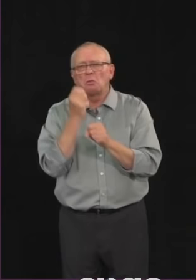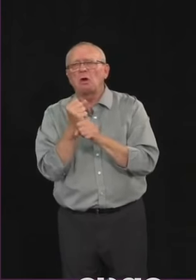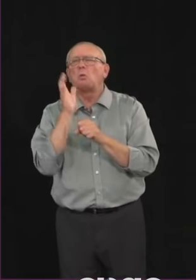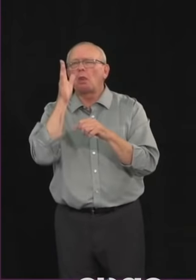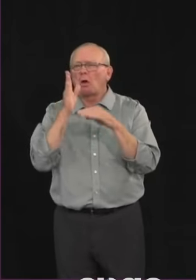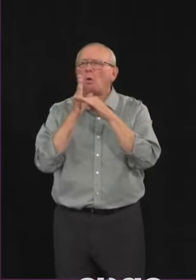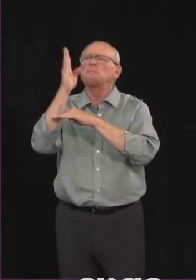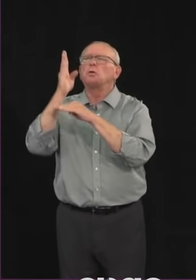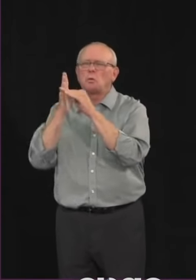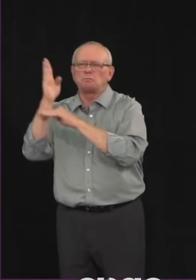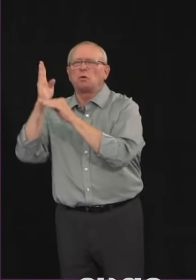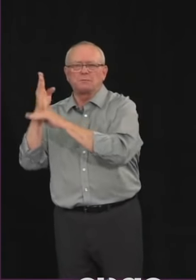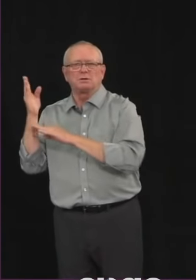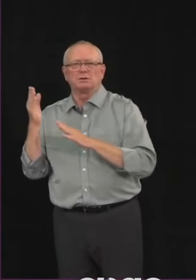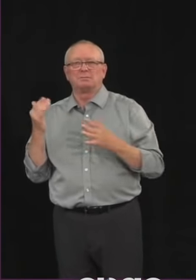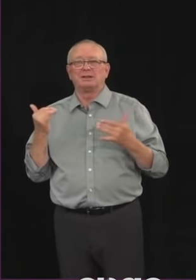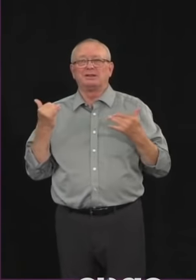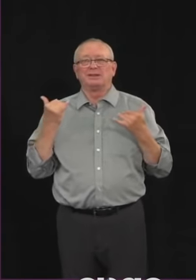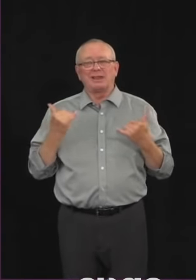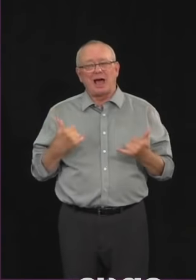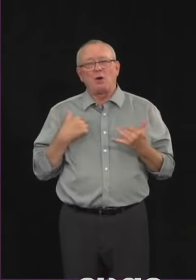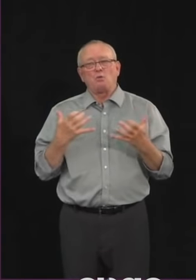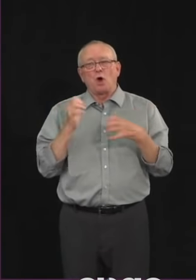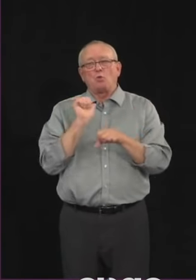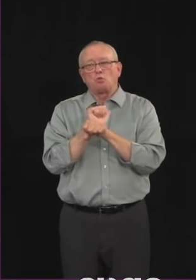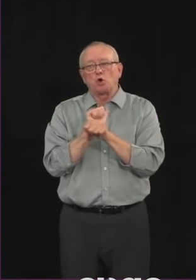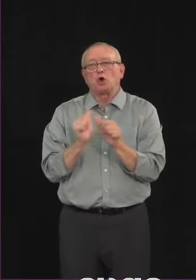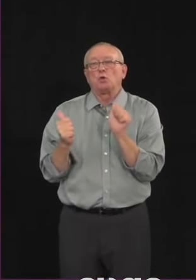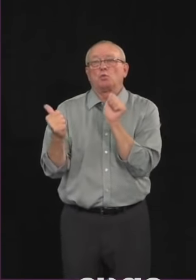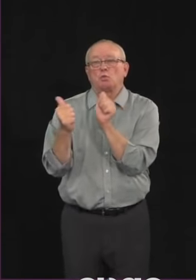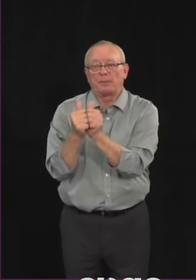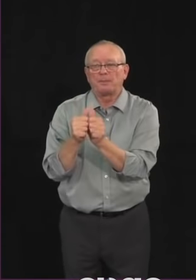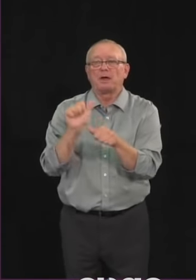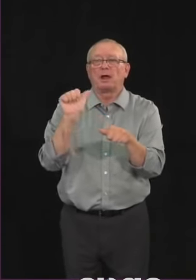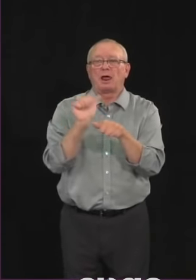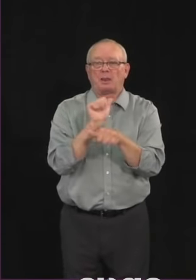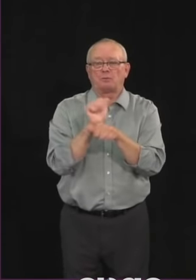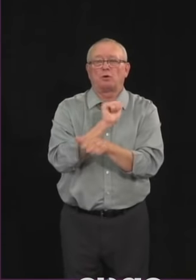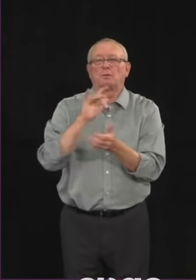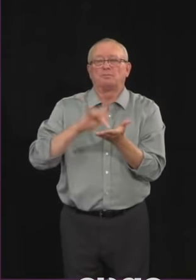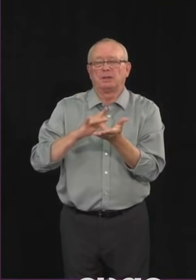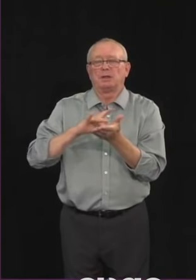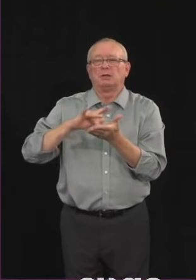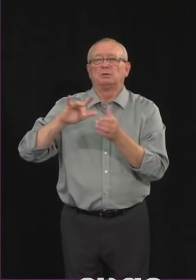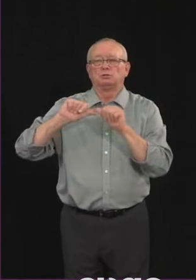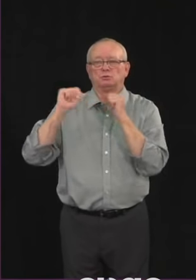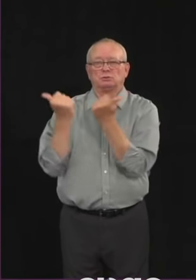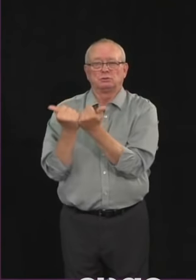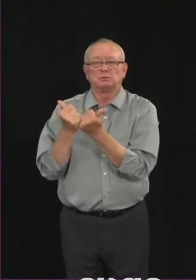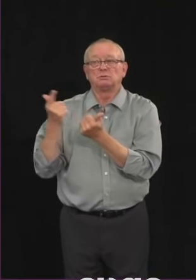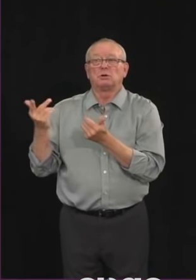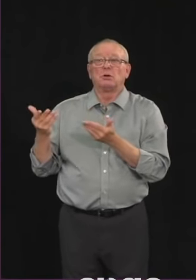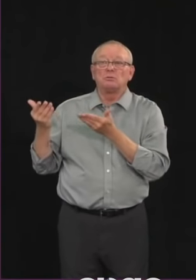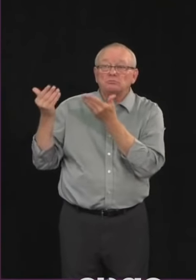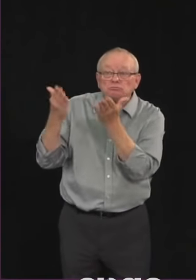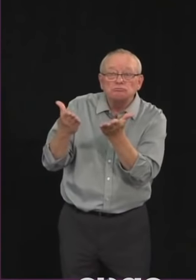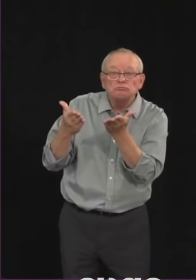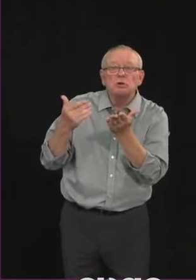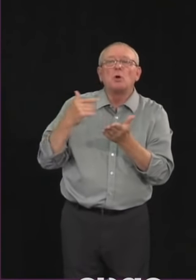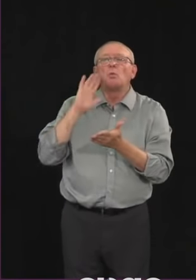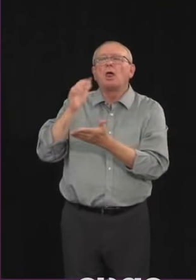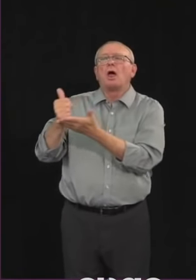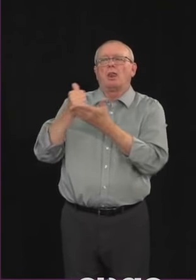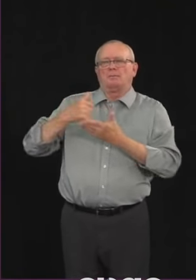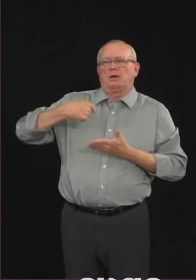association when they want to come to us with a proposal that's going to address that major concern that we have okay and that concludes